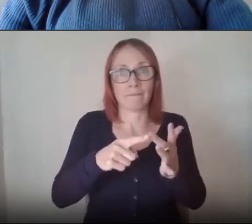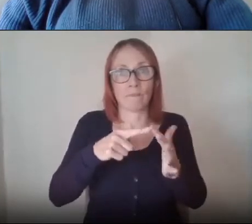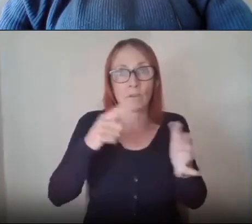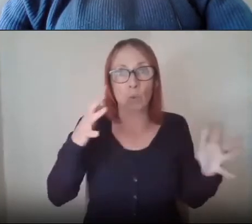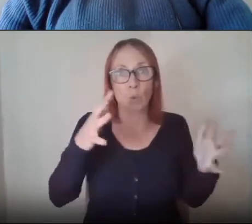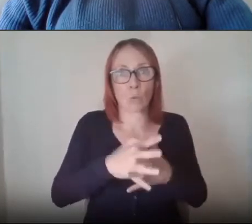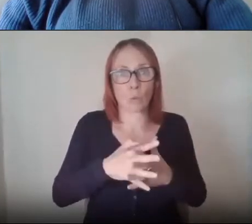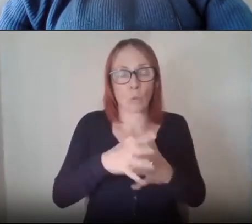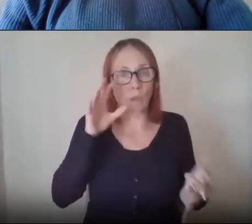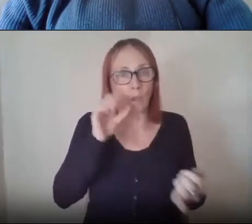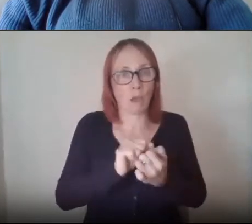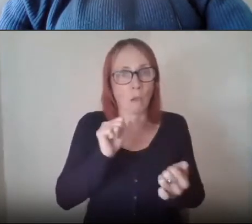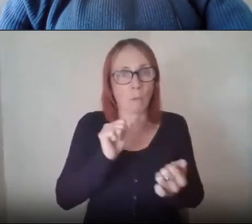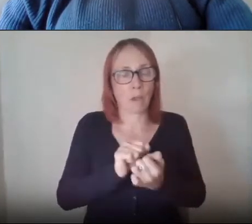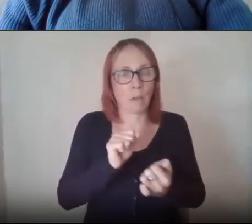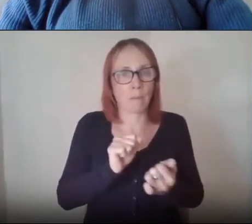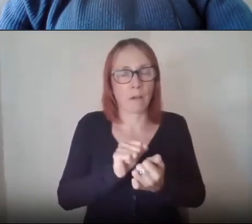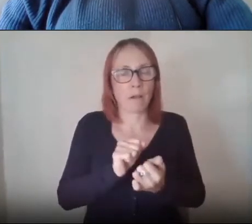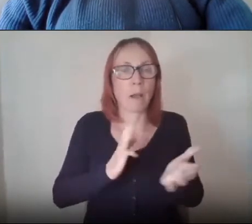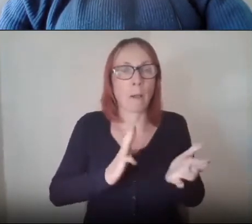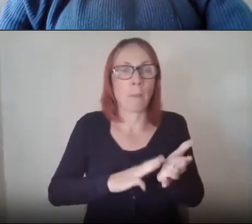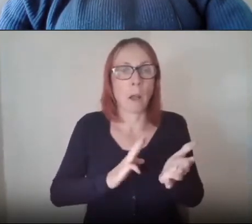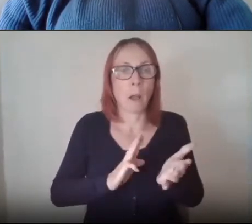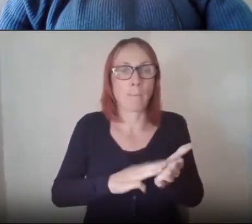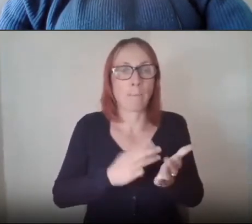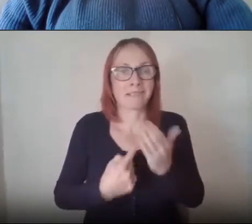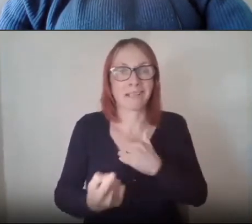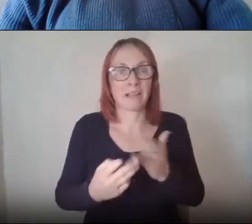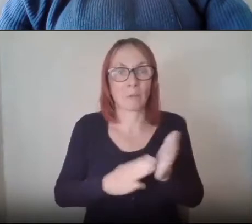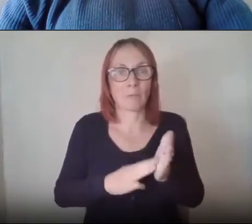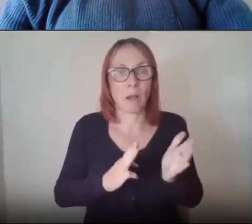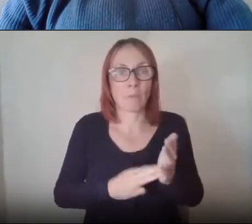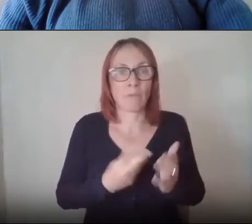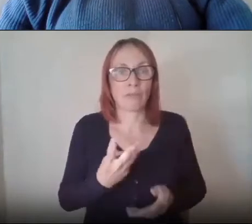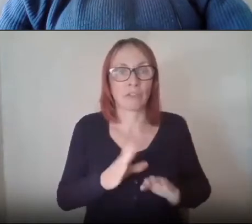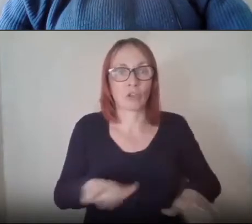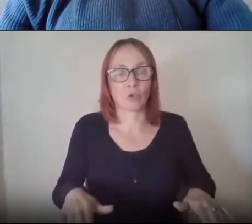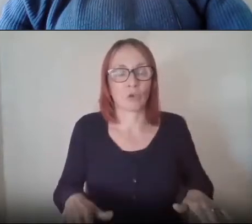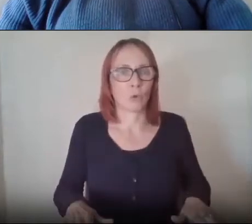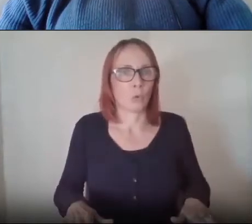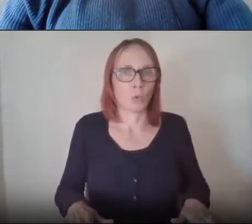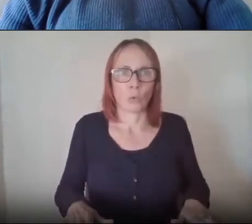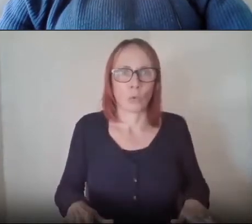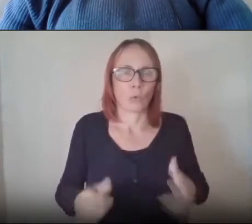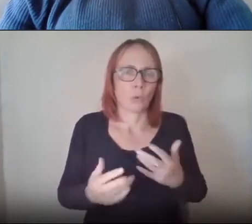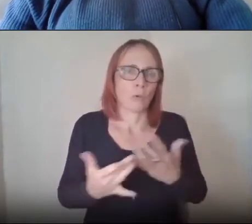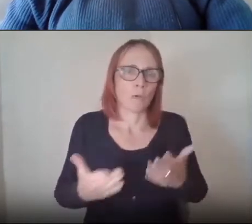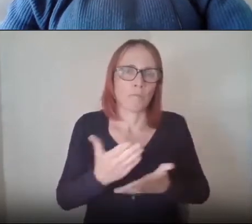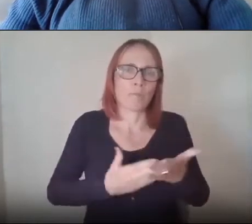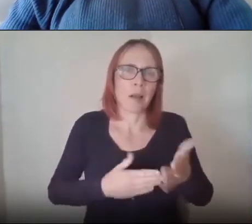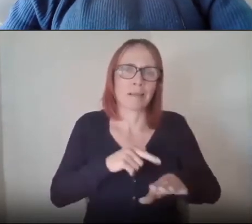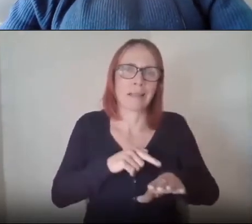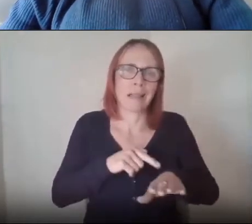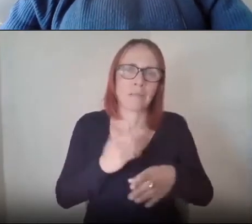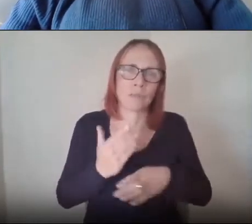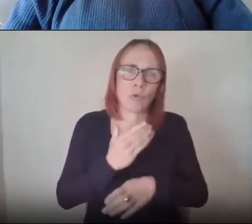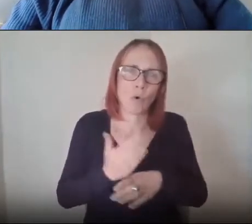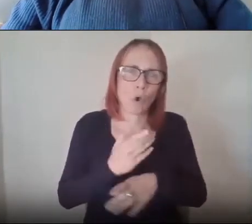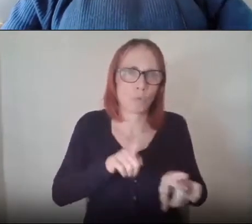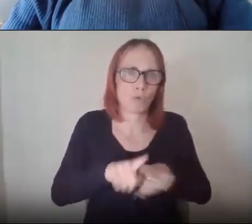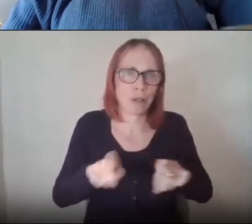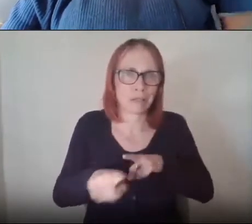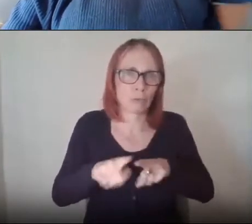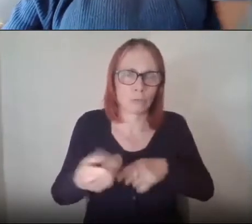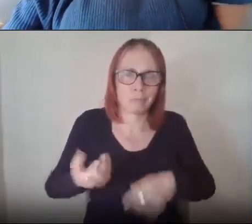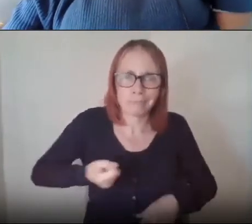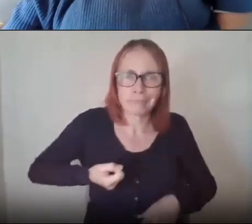my own single parent and with three kids to bring up and and had a number of part-time jobs to try and you know keep a roof over our